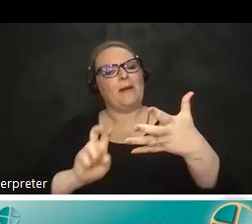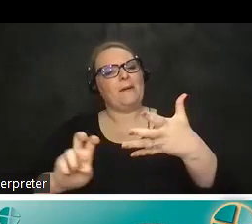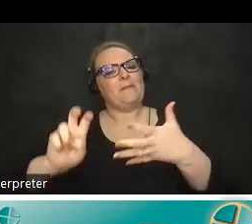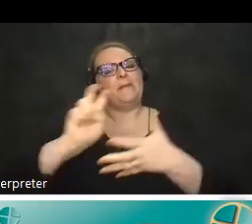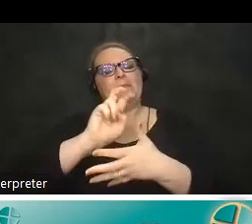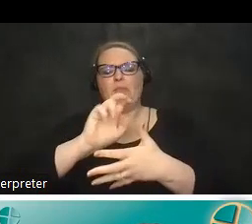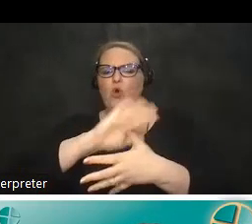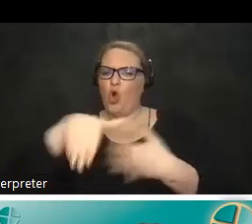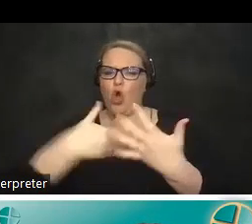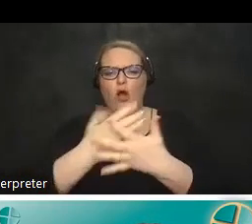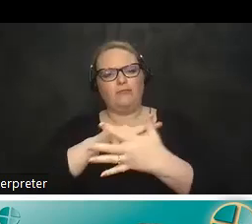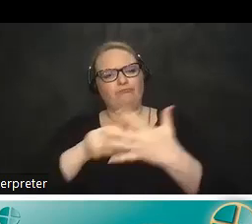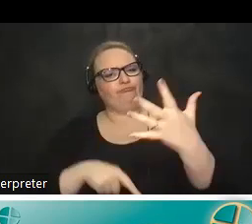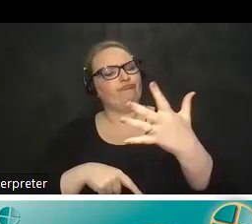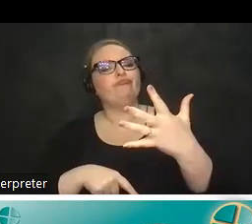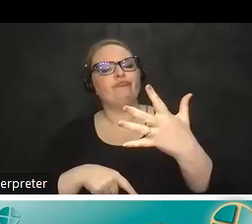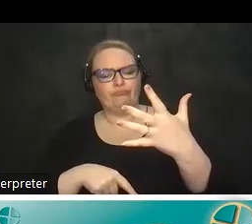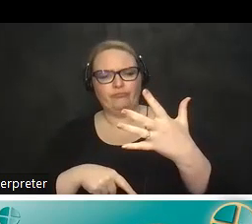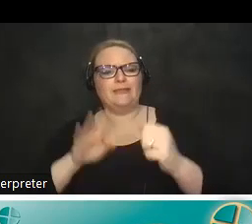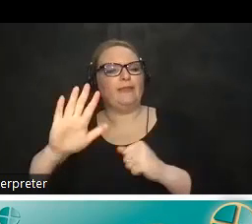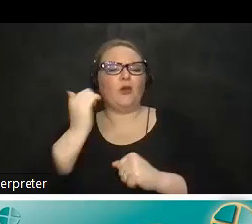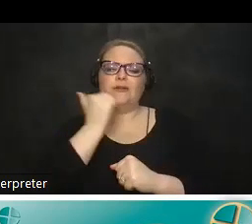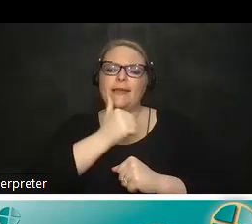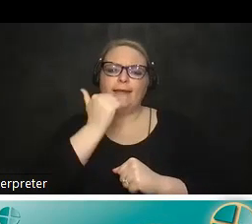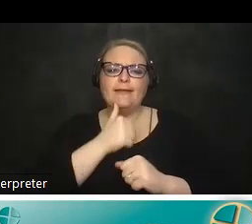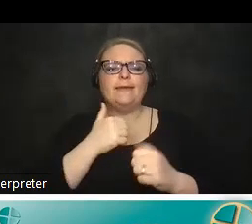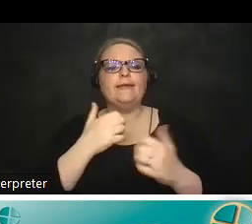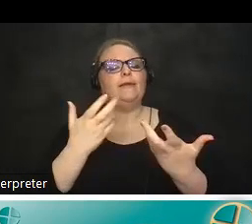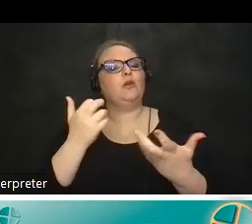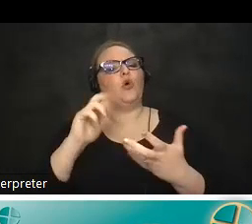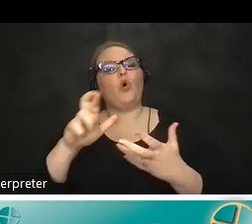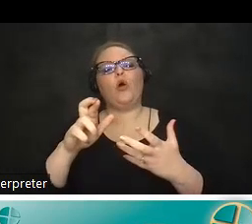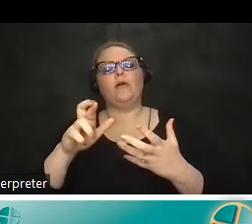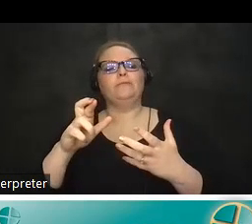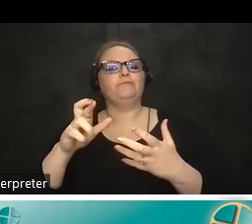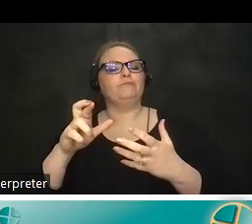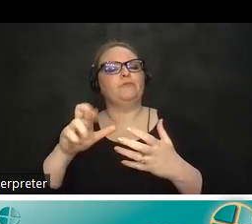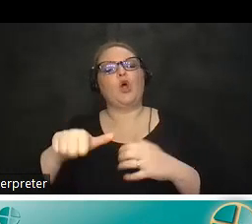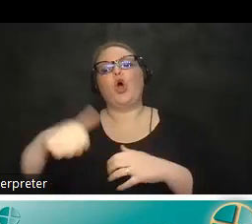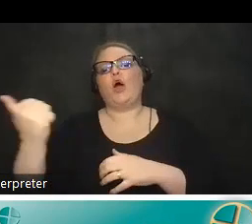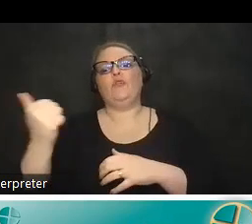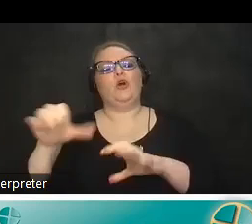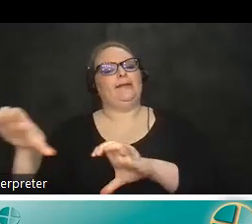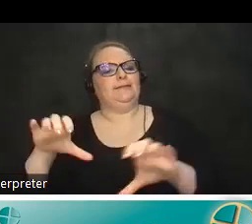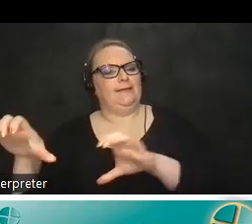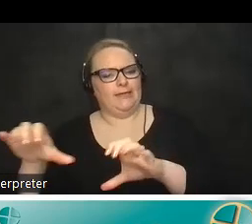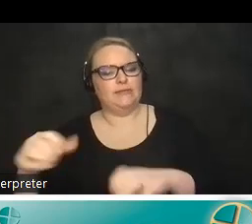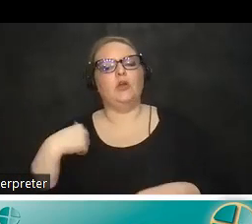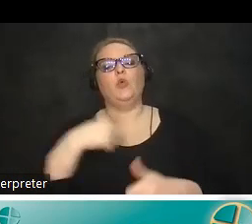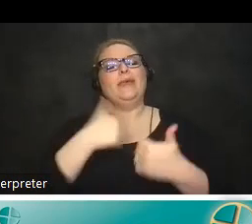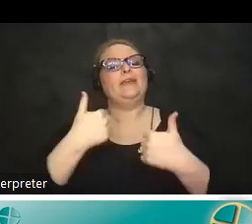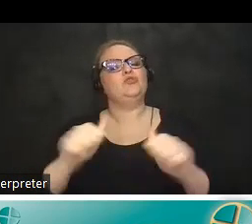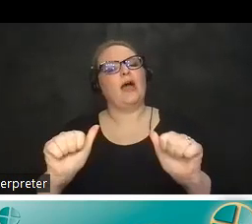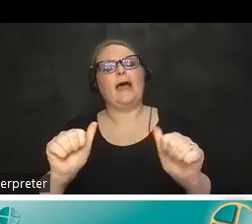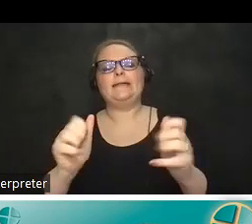of someone's um daily or or extracurricular lifestyle and we try so much to make